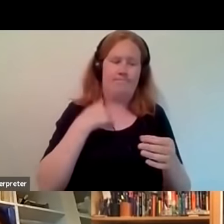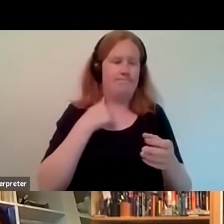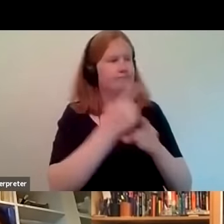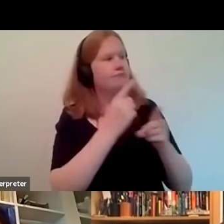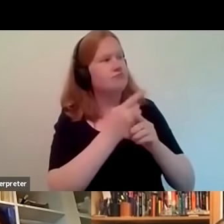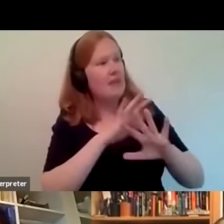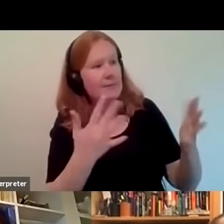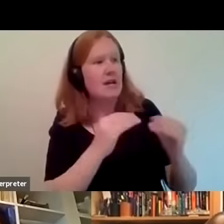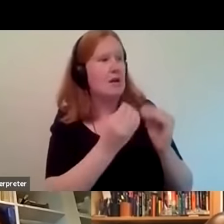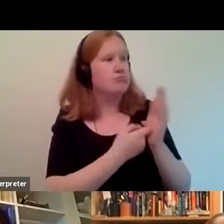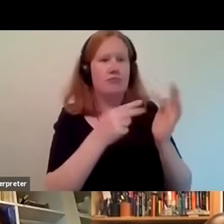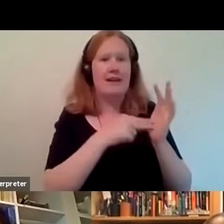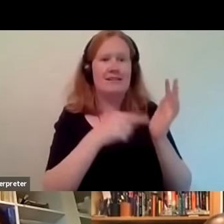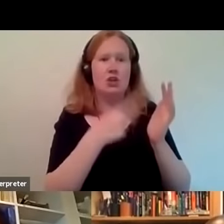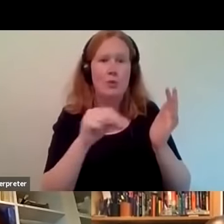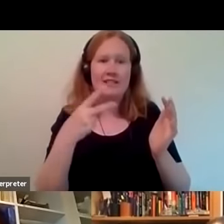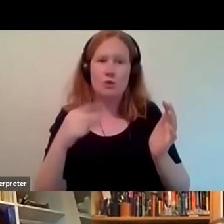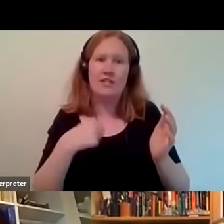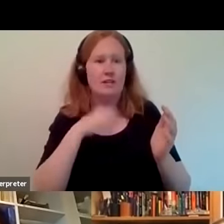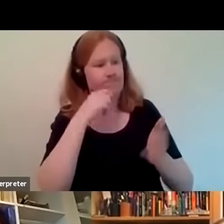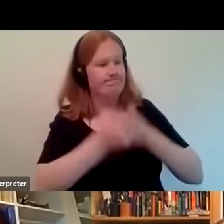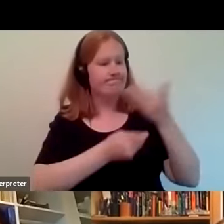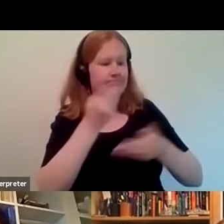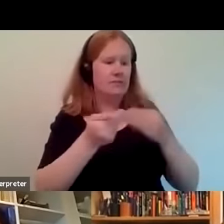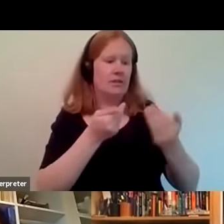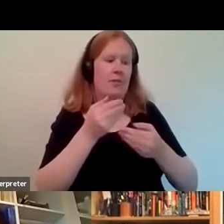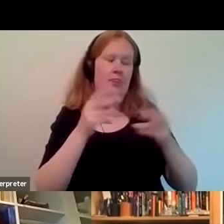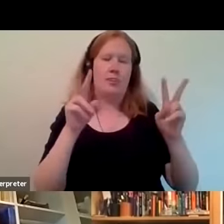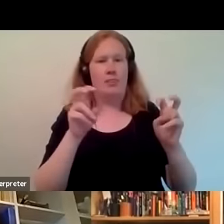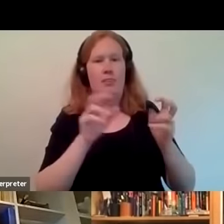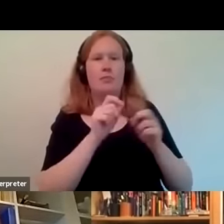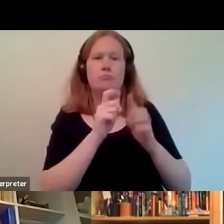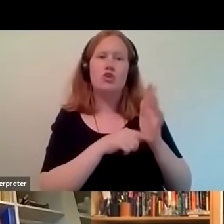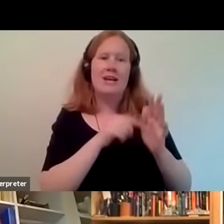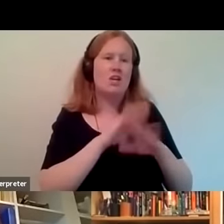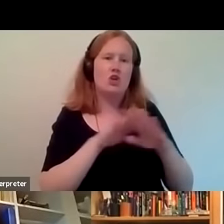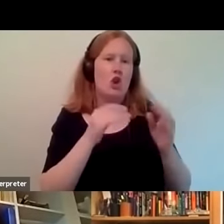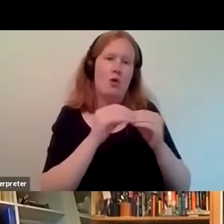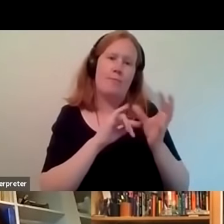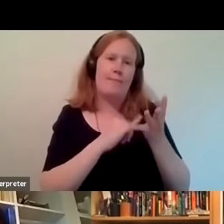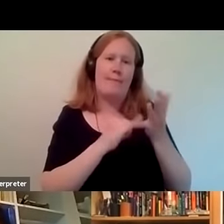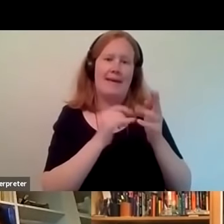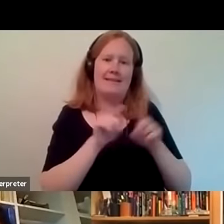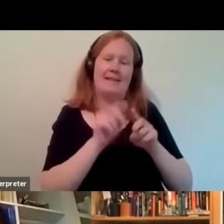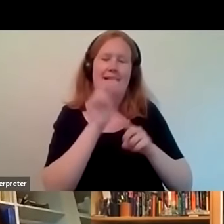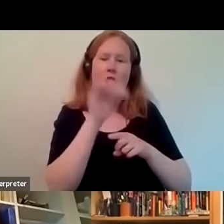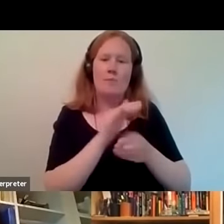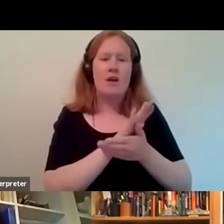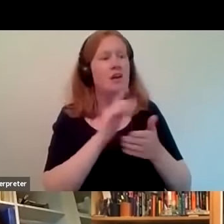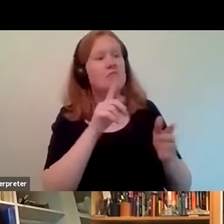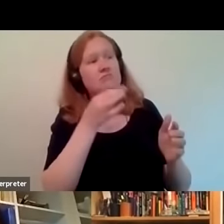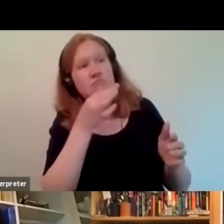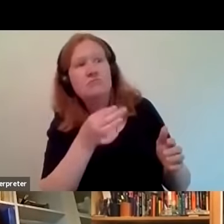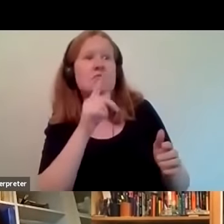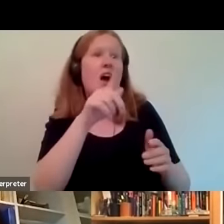and i would go out and speak to people and i'd also join up with partners and find out if they were doing events and whether there was a slot for me to go and talk about the